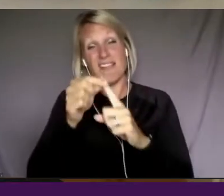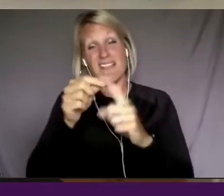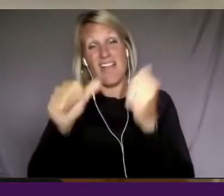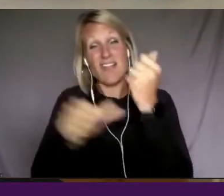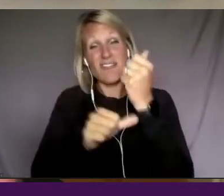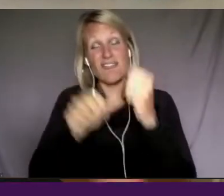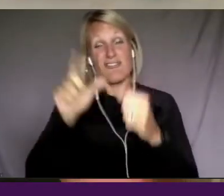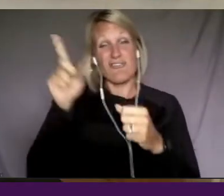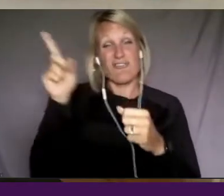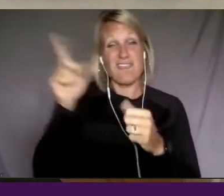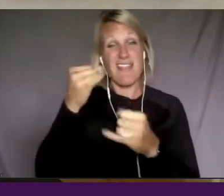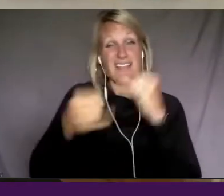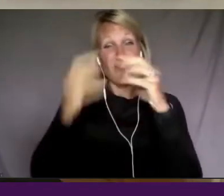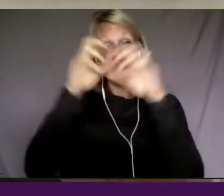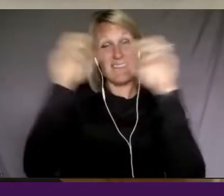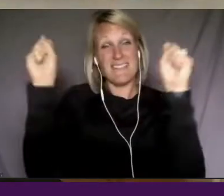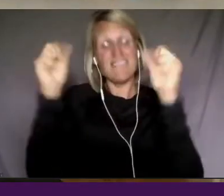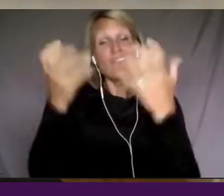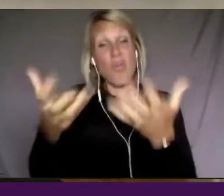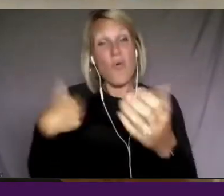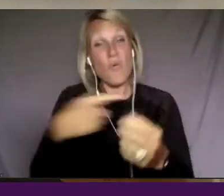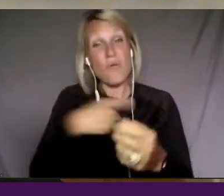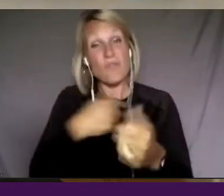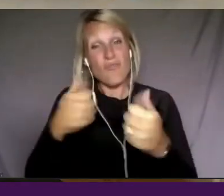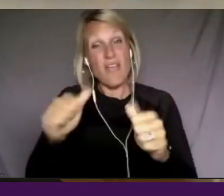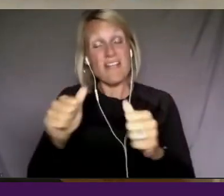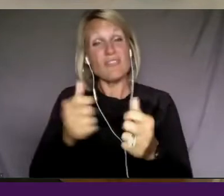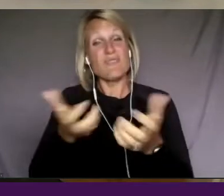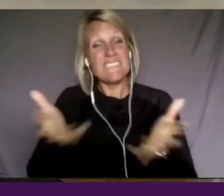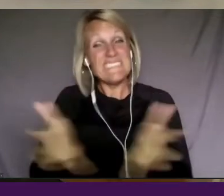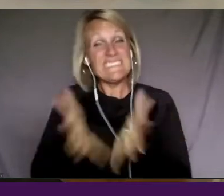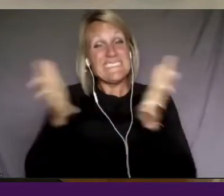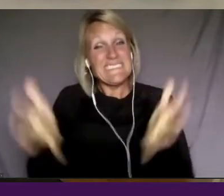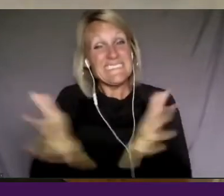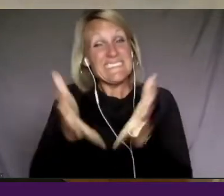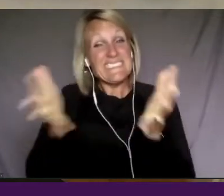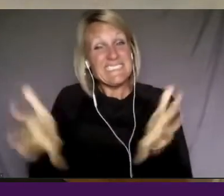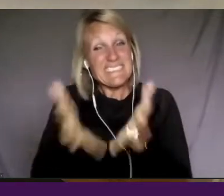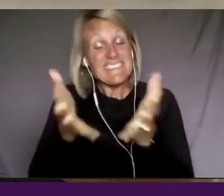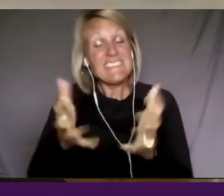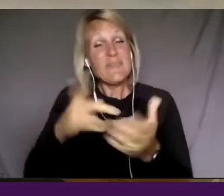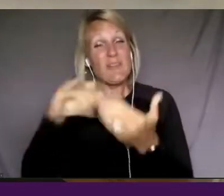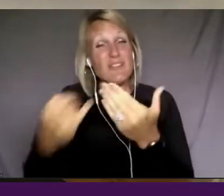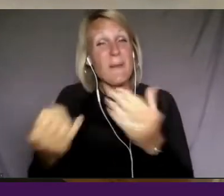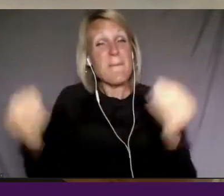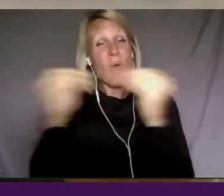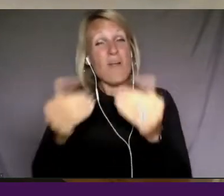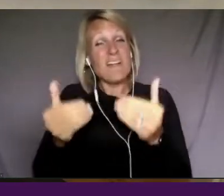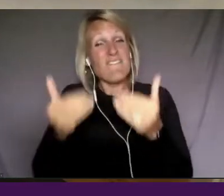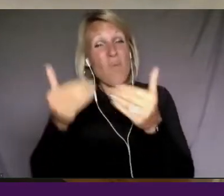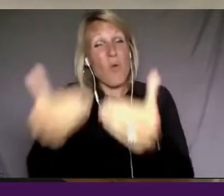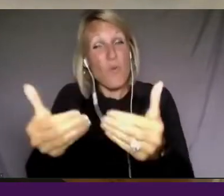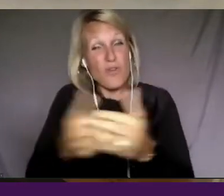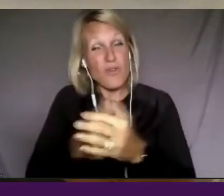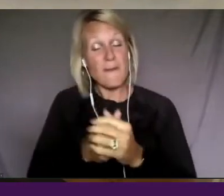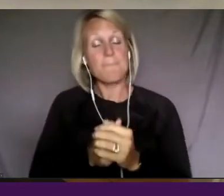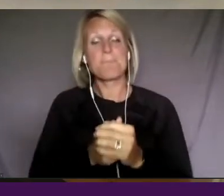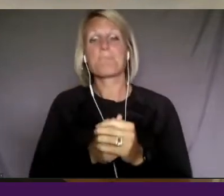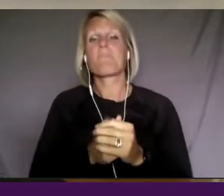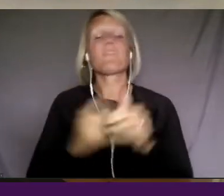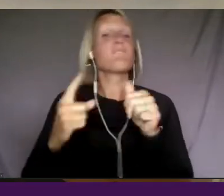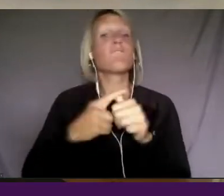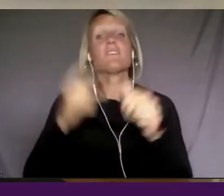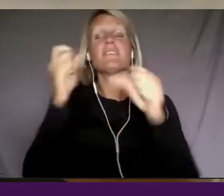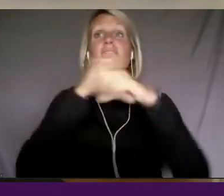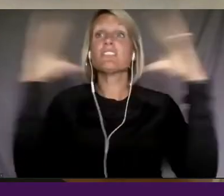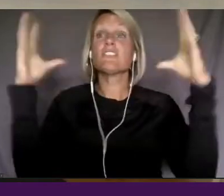were kind of pushing us to pull the project forward a little bit more, which, you know, the original vision for the project was